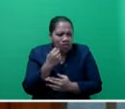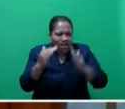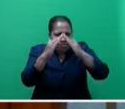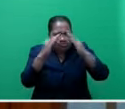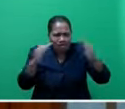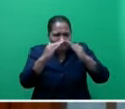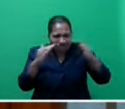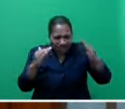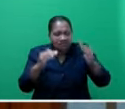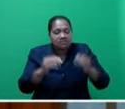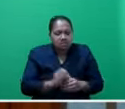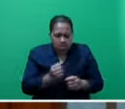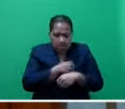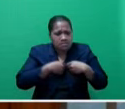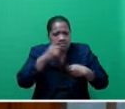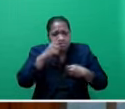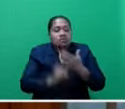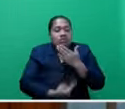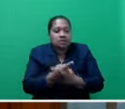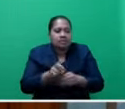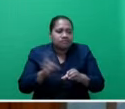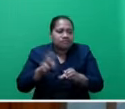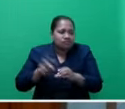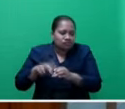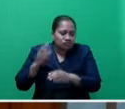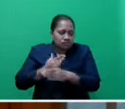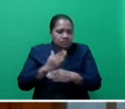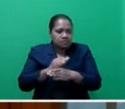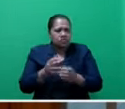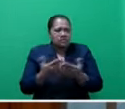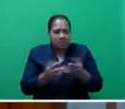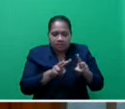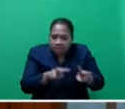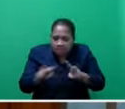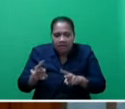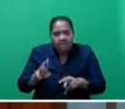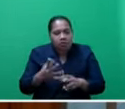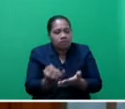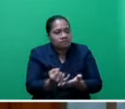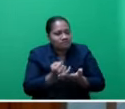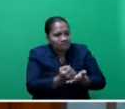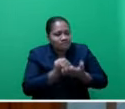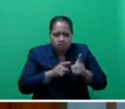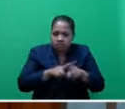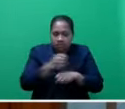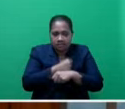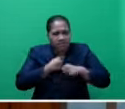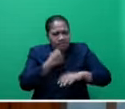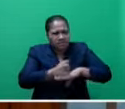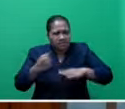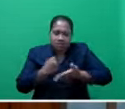struggle with job losses that have forced them to look for alternative sources of income, mostly with our government assistance or even